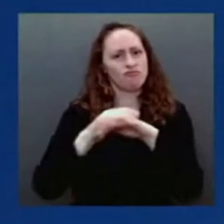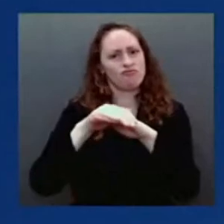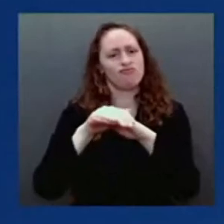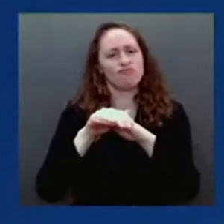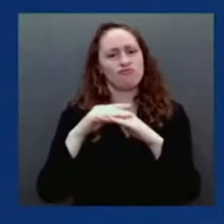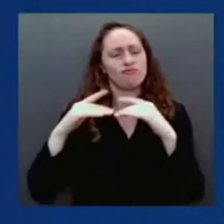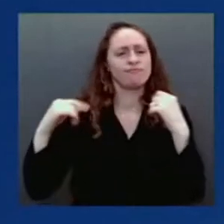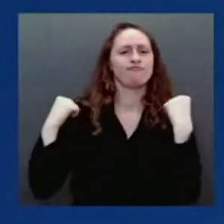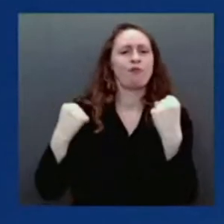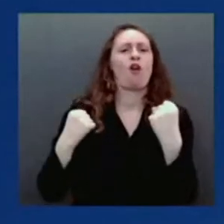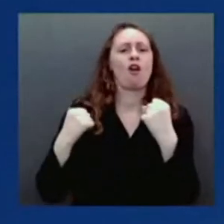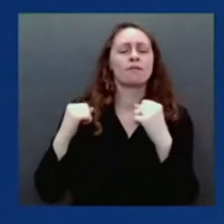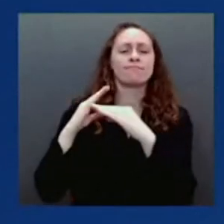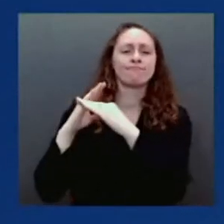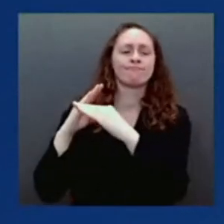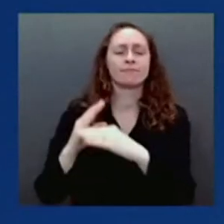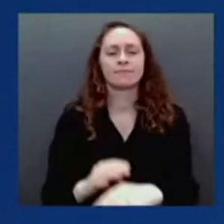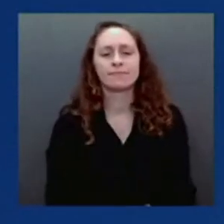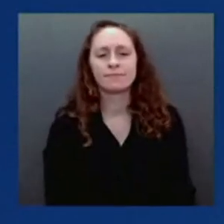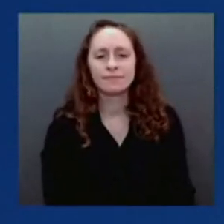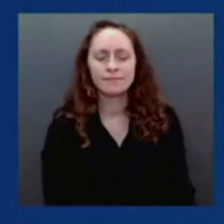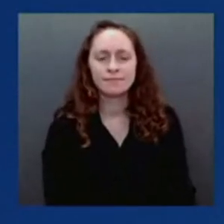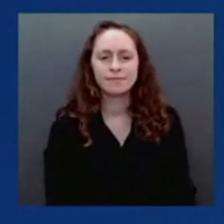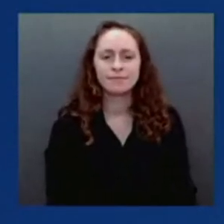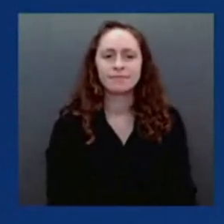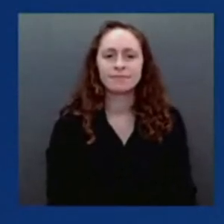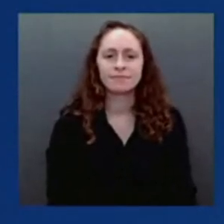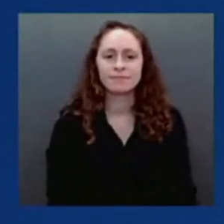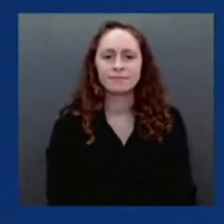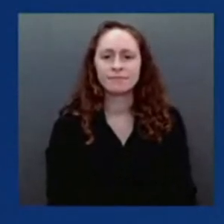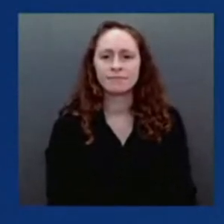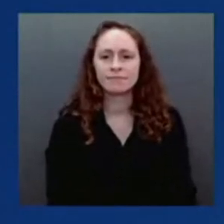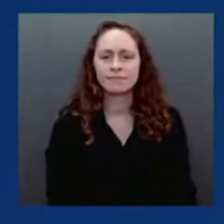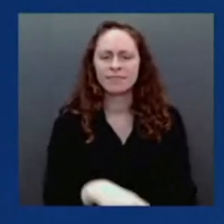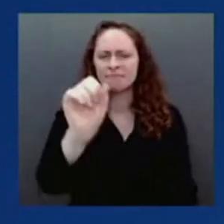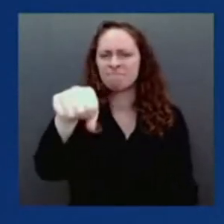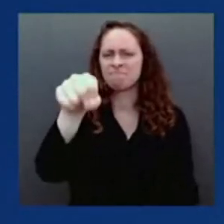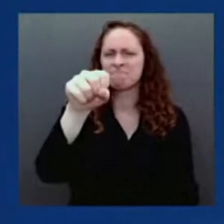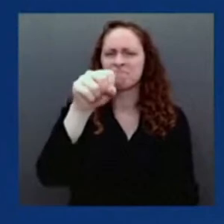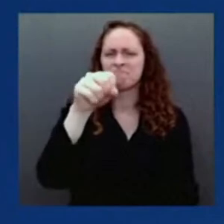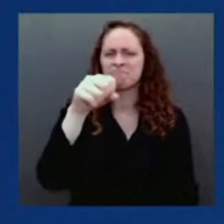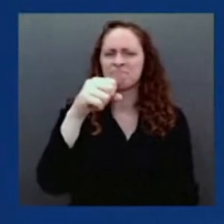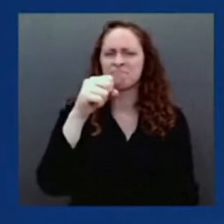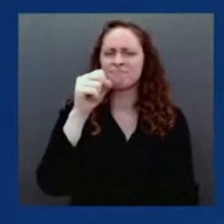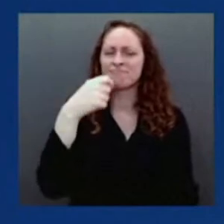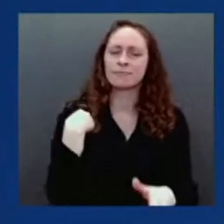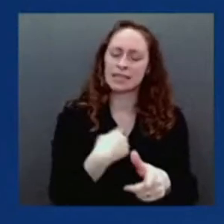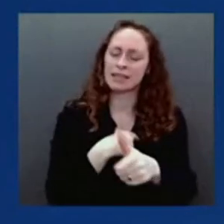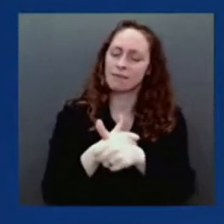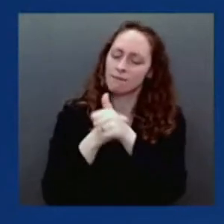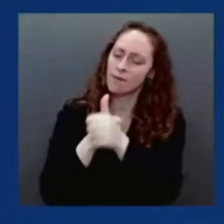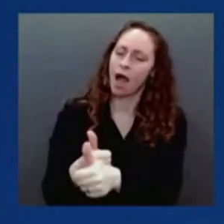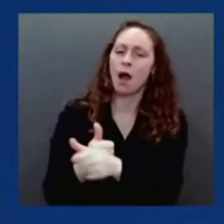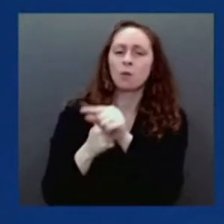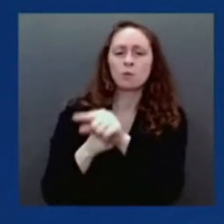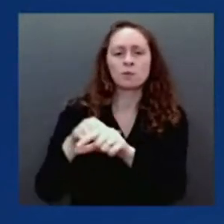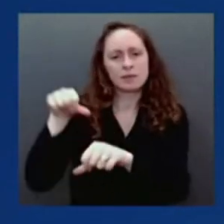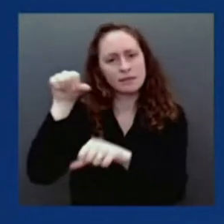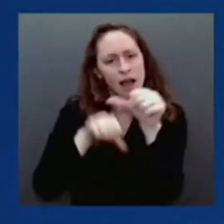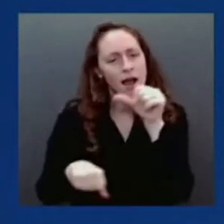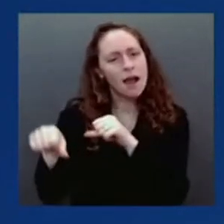based on the scientific data and the observations, particularly those that Dr. Walensky has just mentioned.